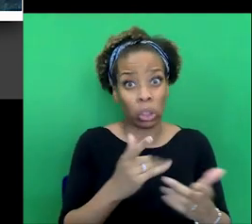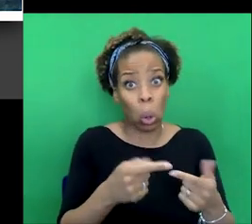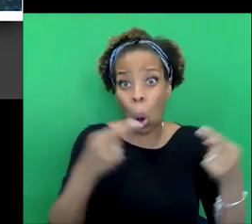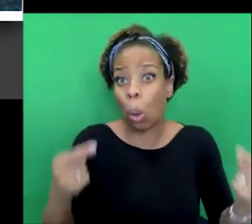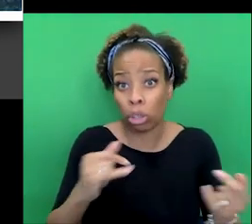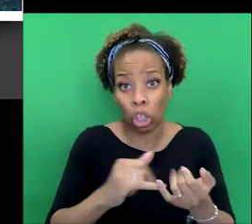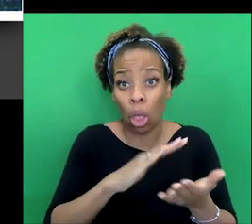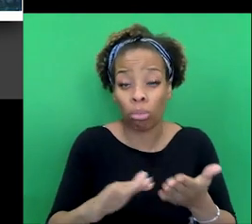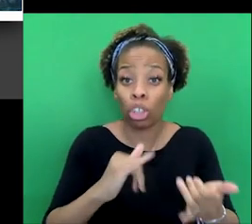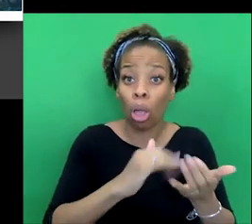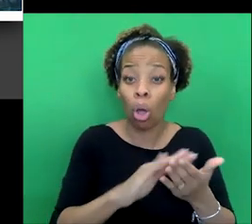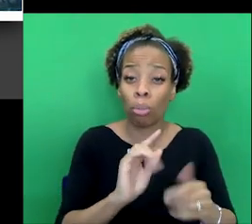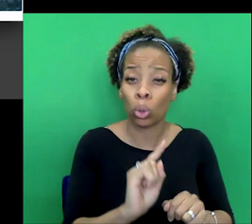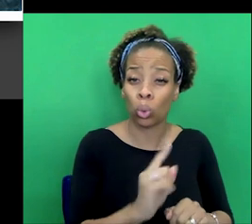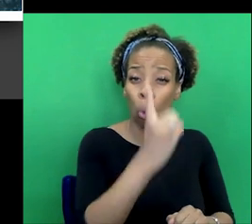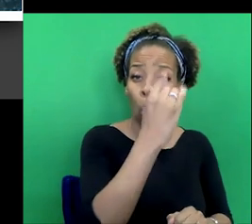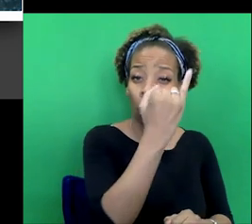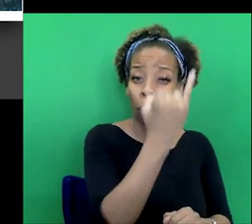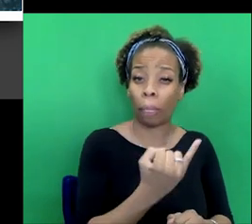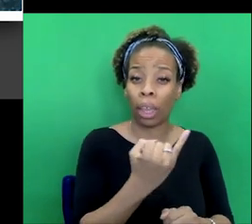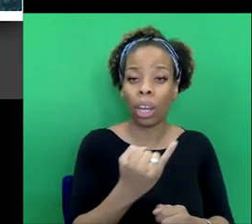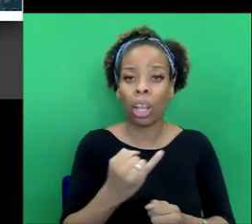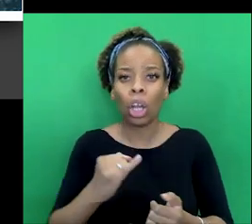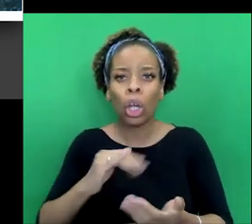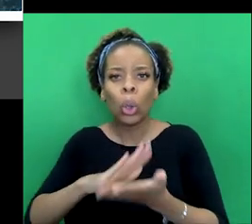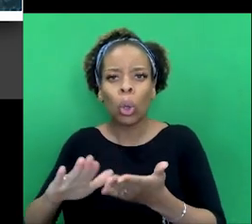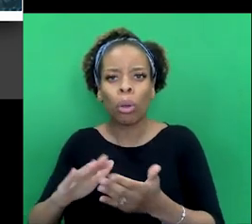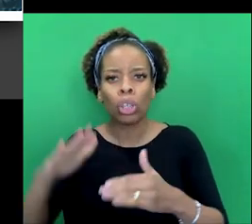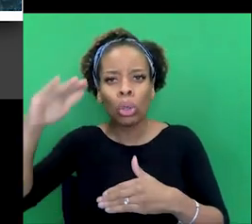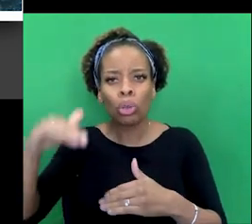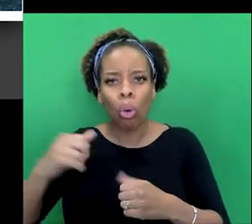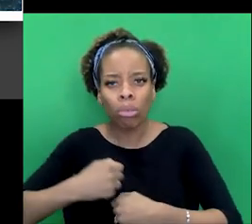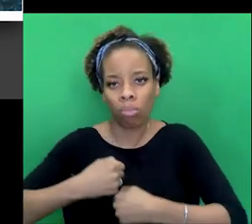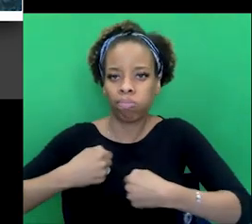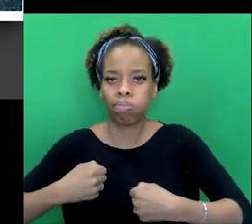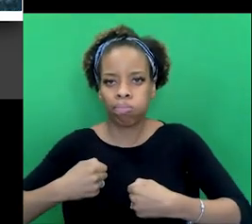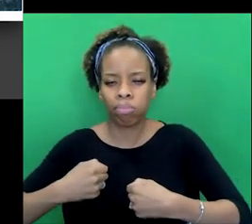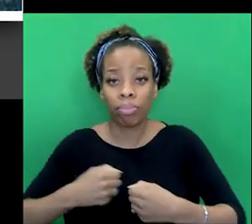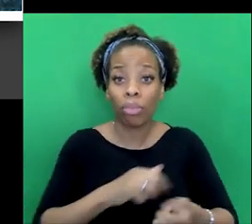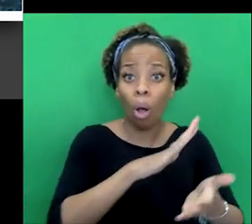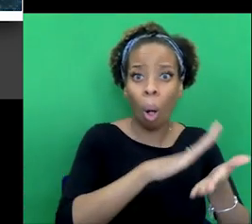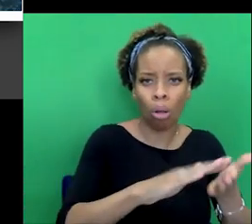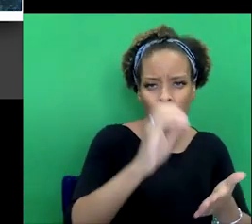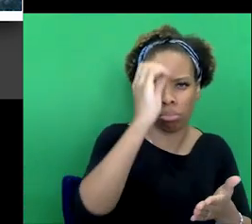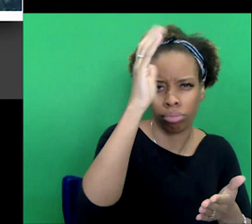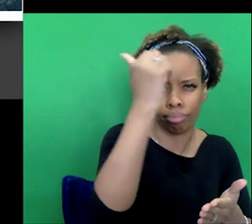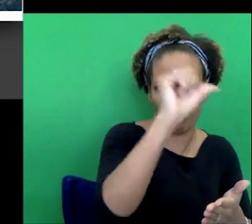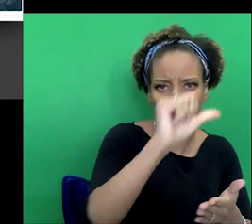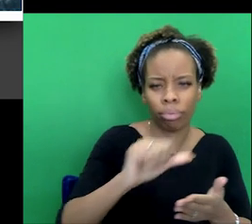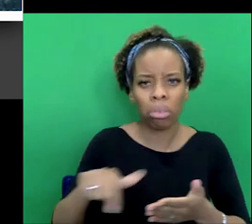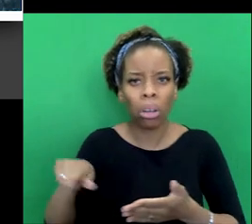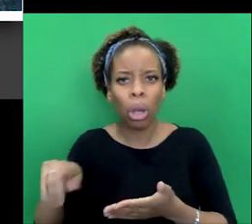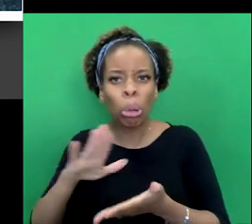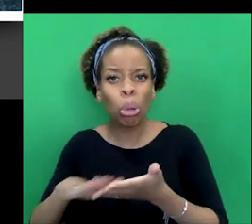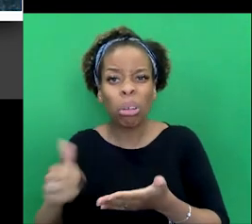Holmes is tall and thin, who it is short and fat. Holmes is a genius. Hewitt is an